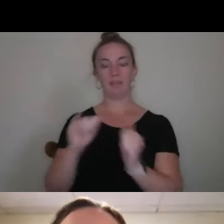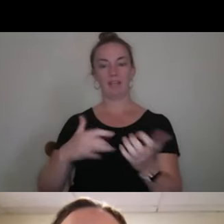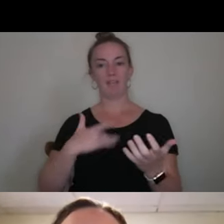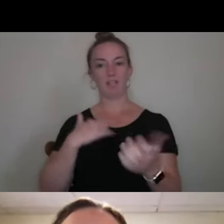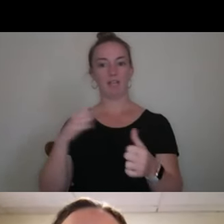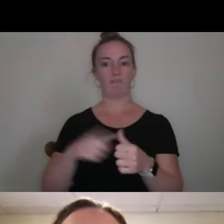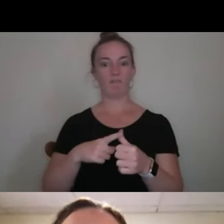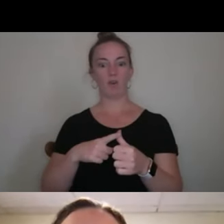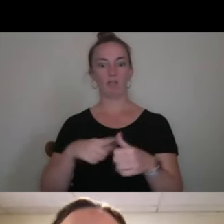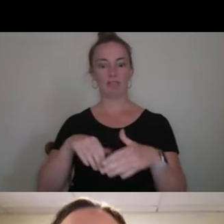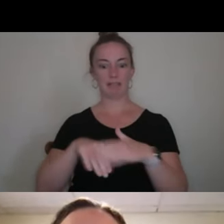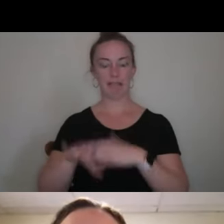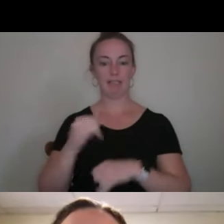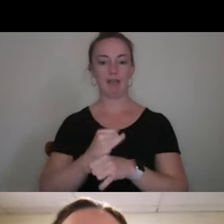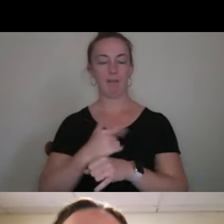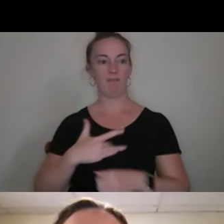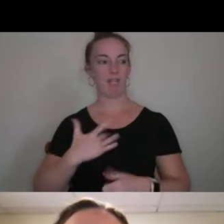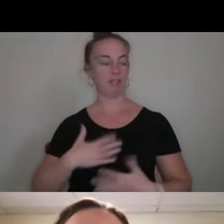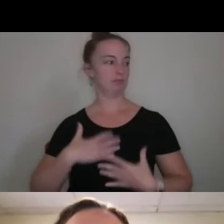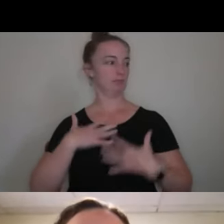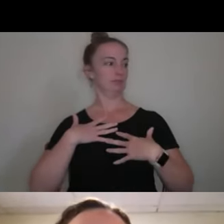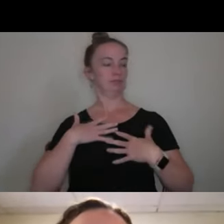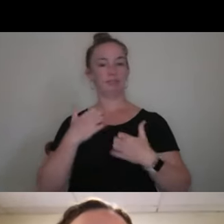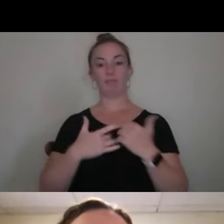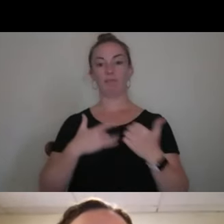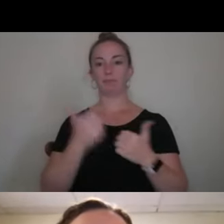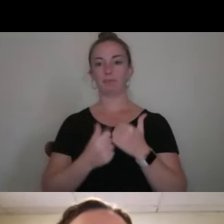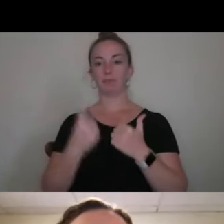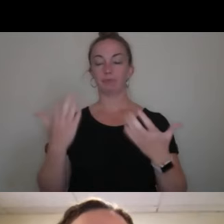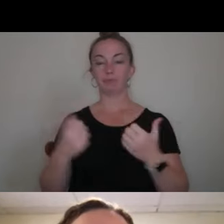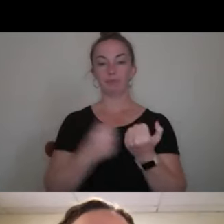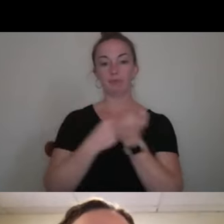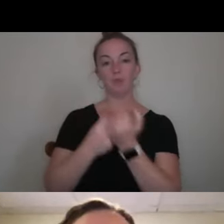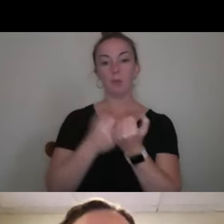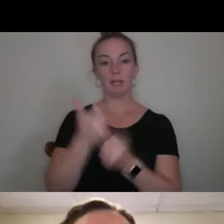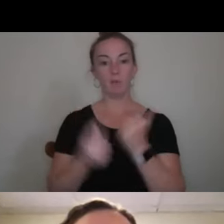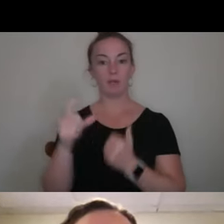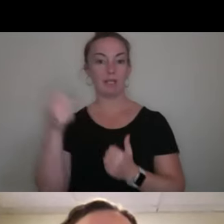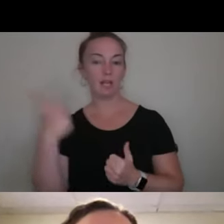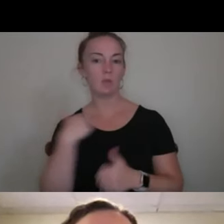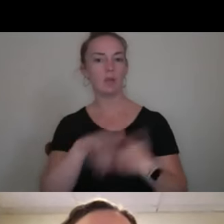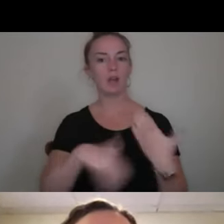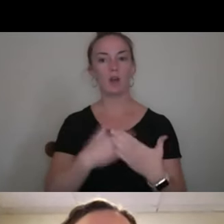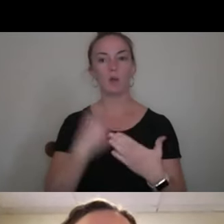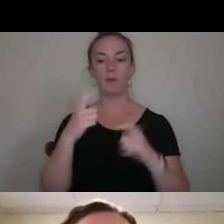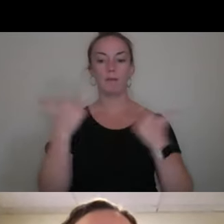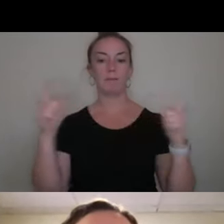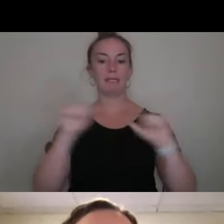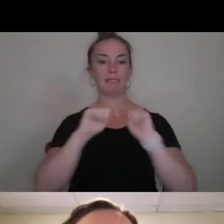got when I stepped on campus. It feels like, you know, everybody here is supporting everybody else and we're all just one big team.